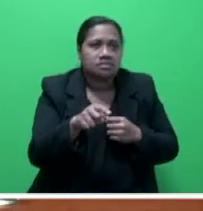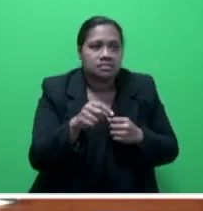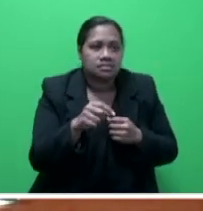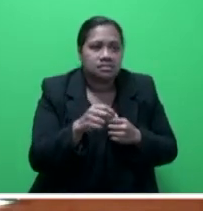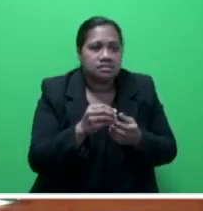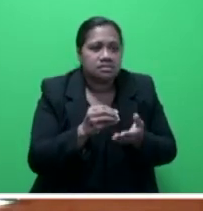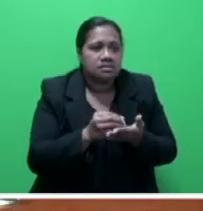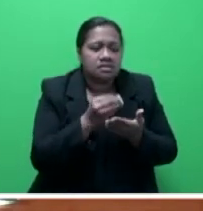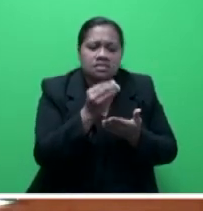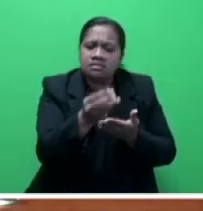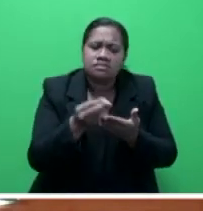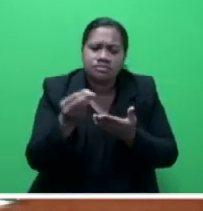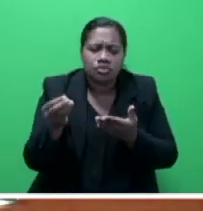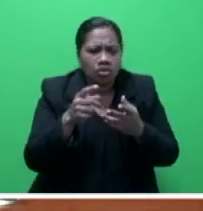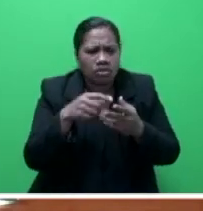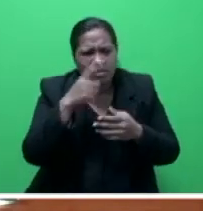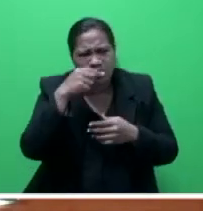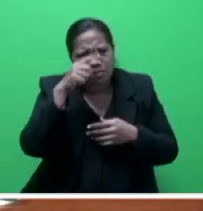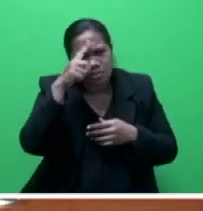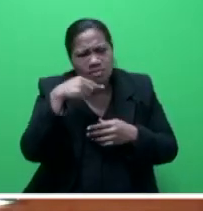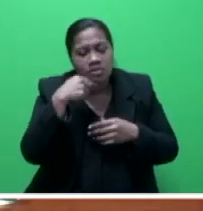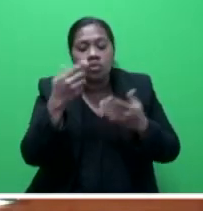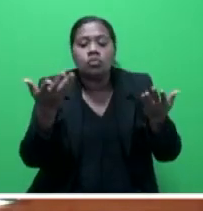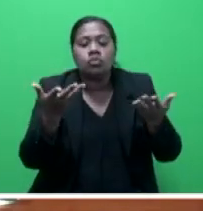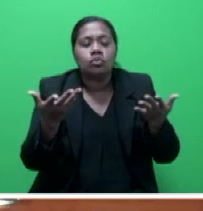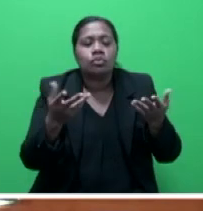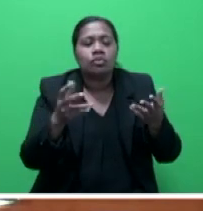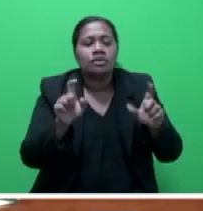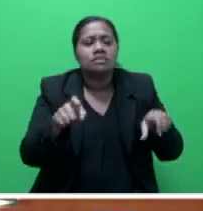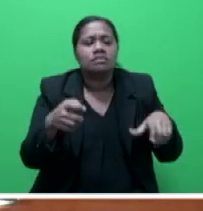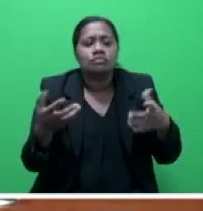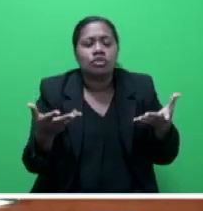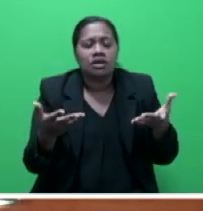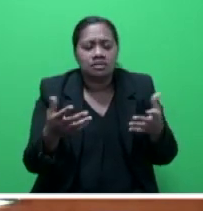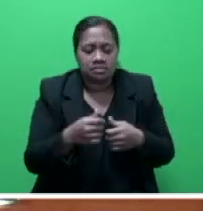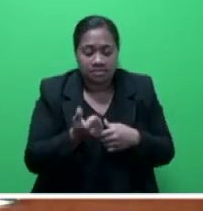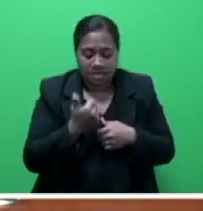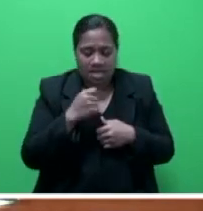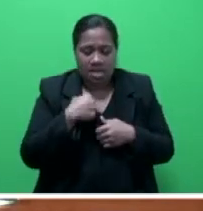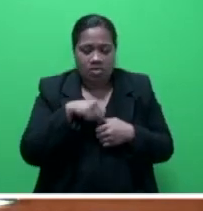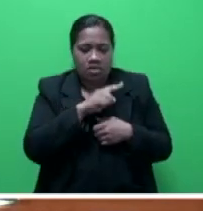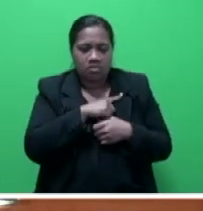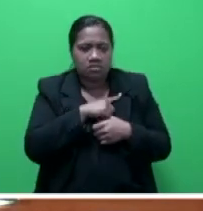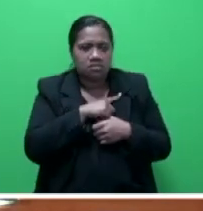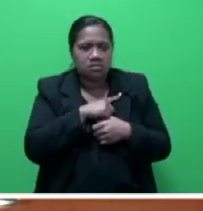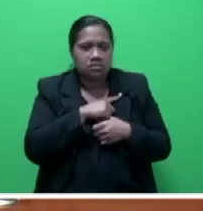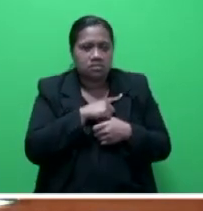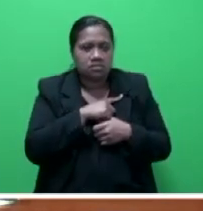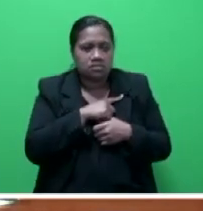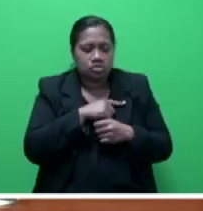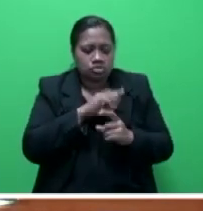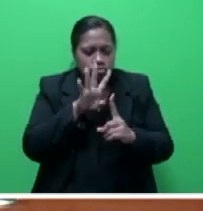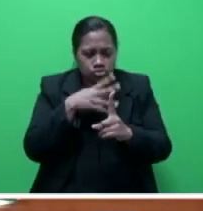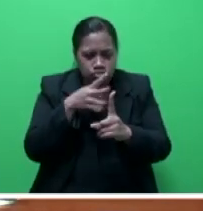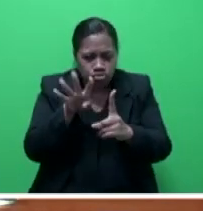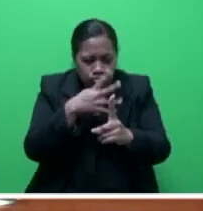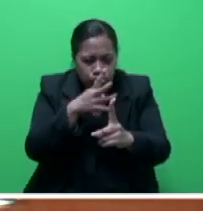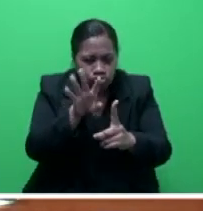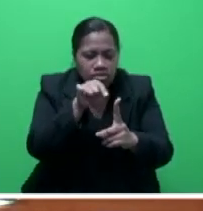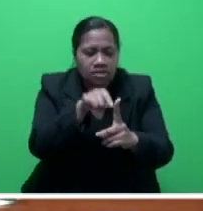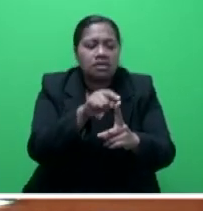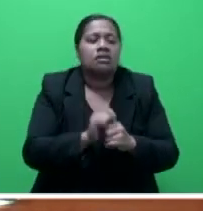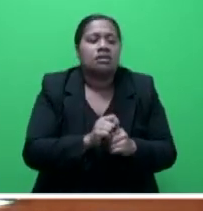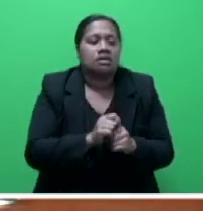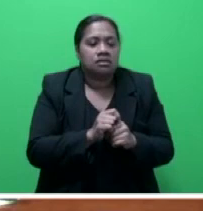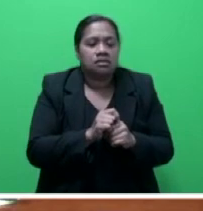patients, where they were located, the suspected cases. It allowed us to track contract tracing by districts and by provinces,